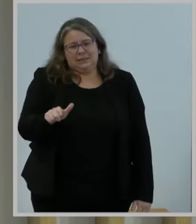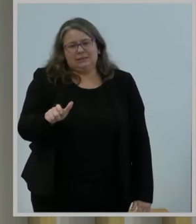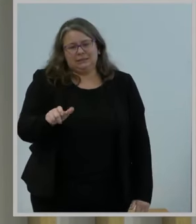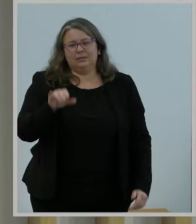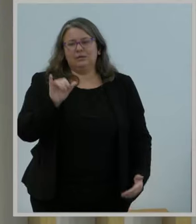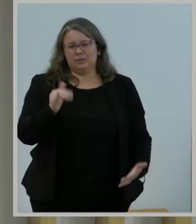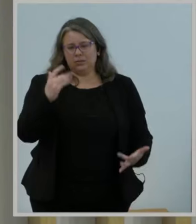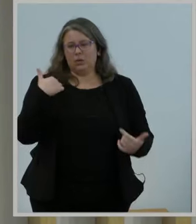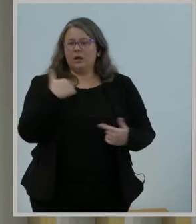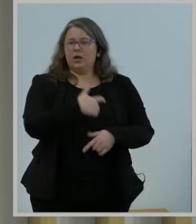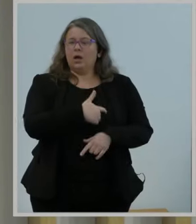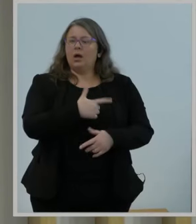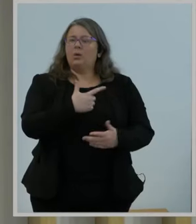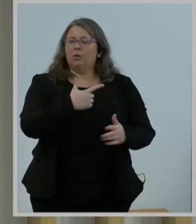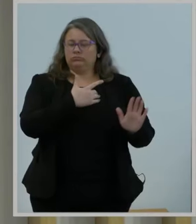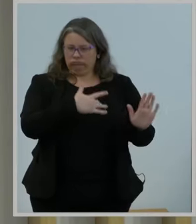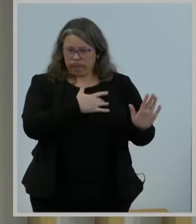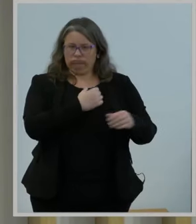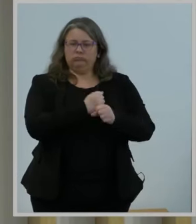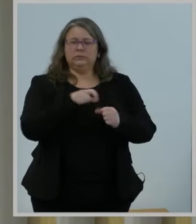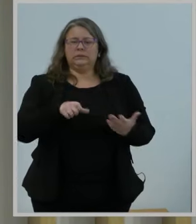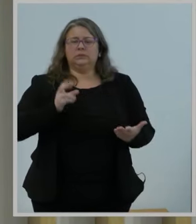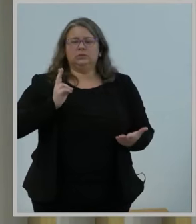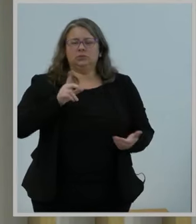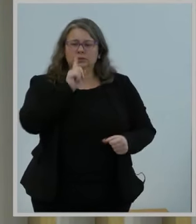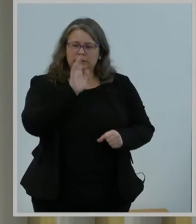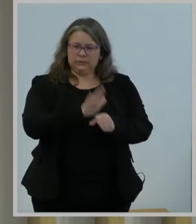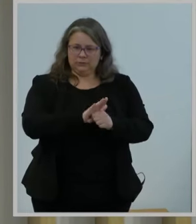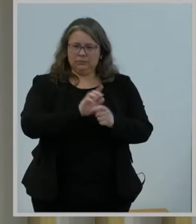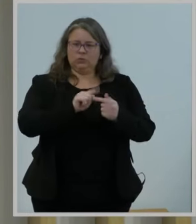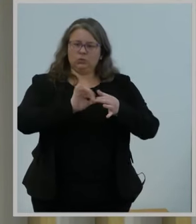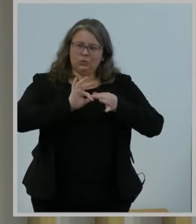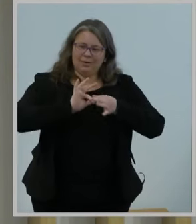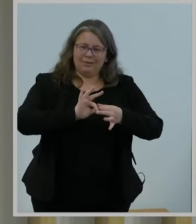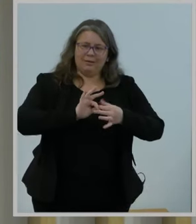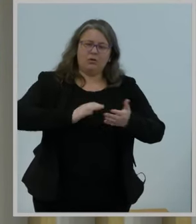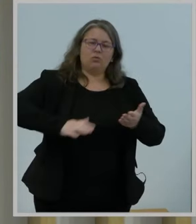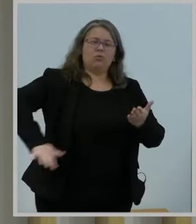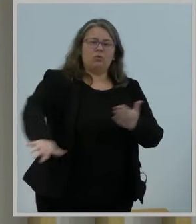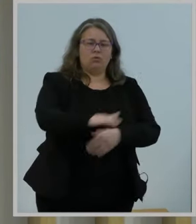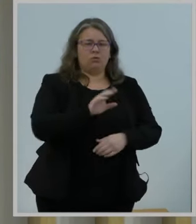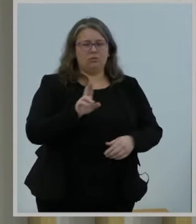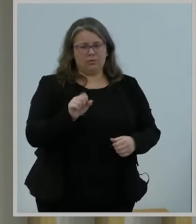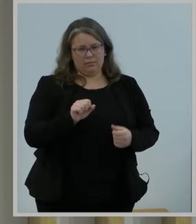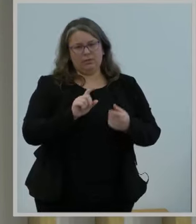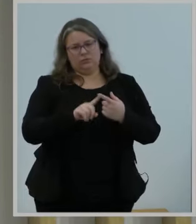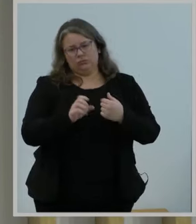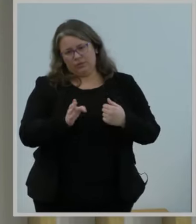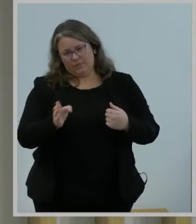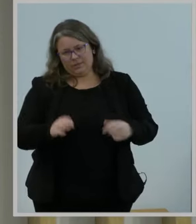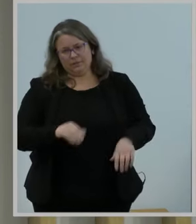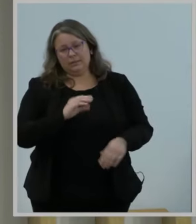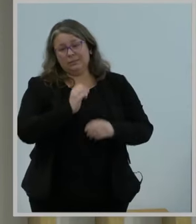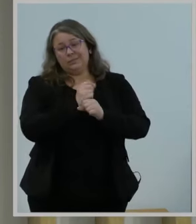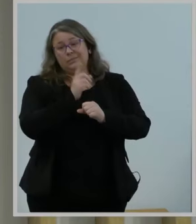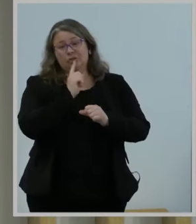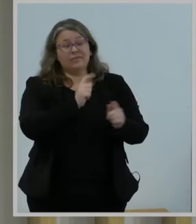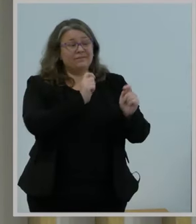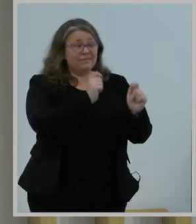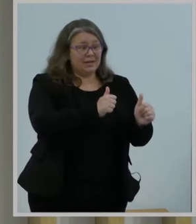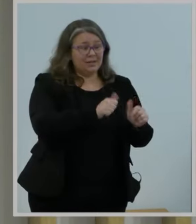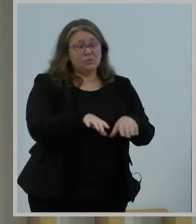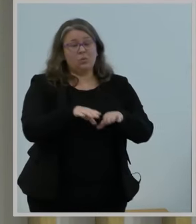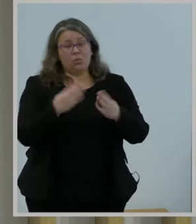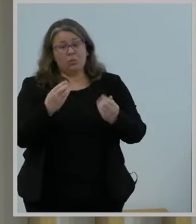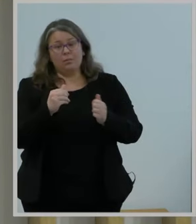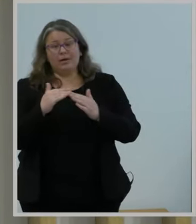to broadband. Now we have work to do to make sure that it's fast, open, and fair. And for their work on this rulemaking, I